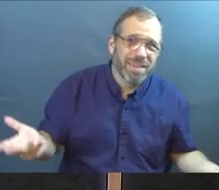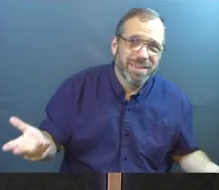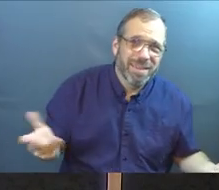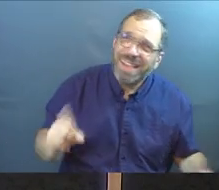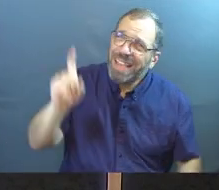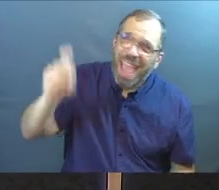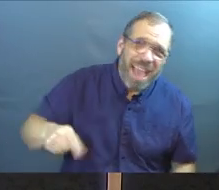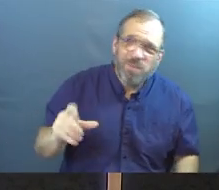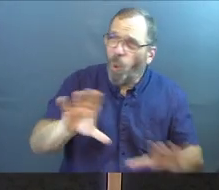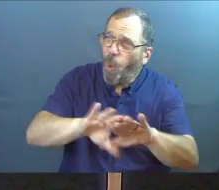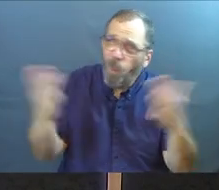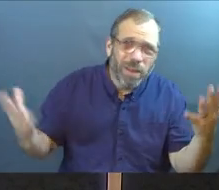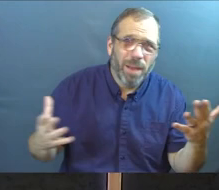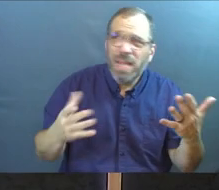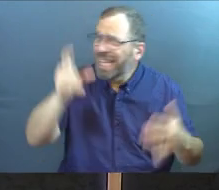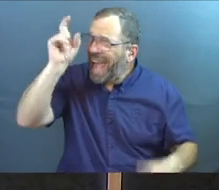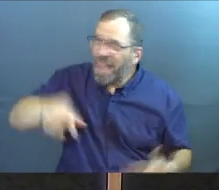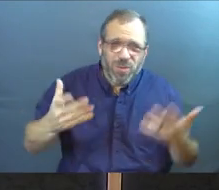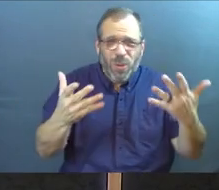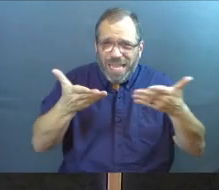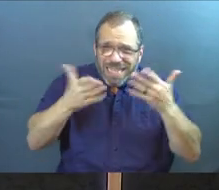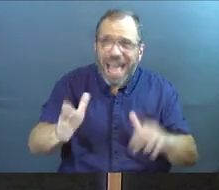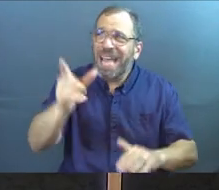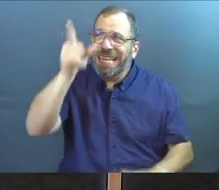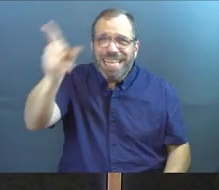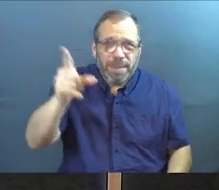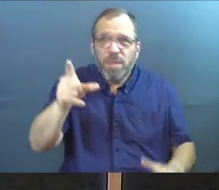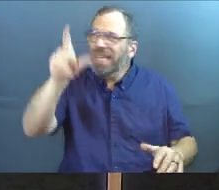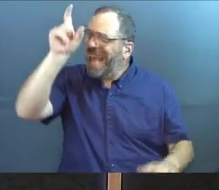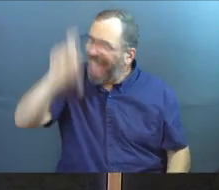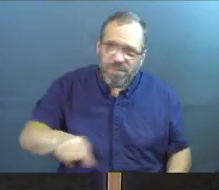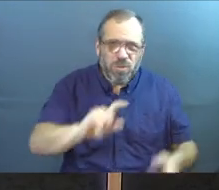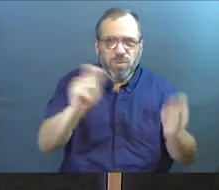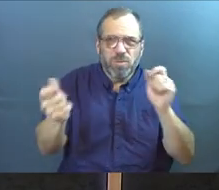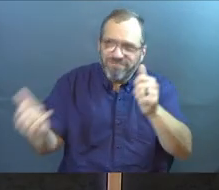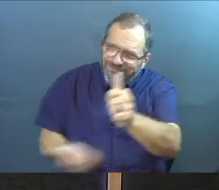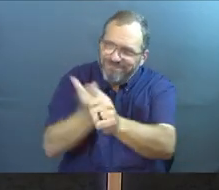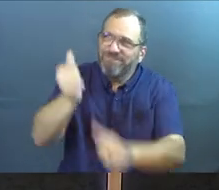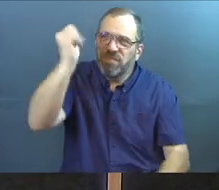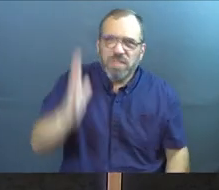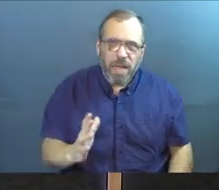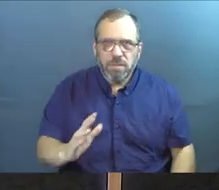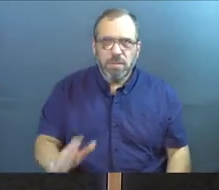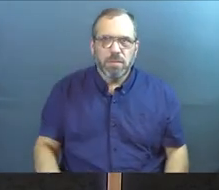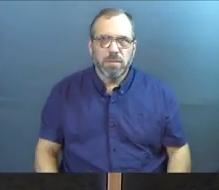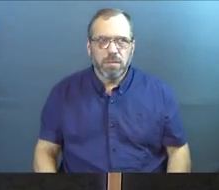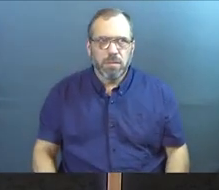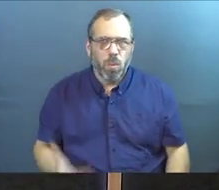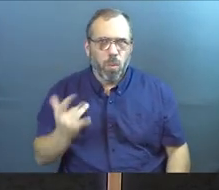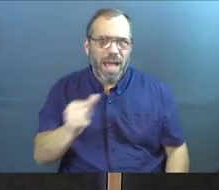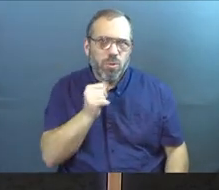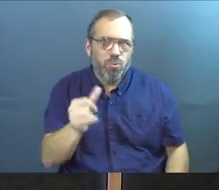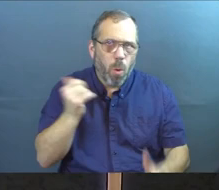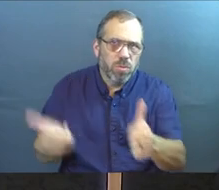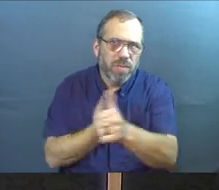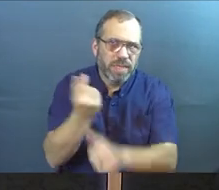You have to open up the door. You have to let him in. You have to chase him. So why don't we?